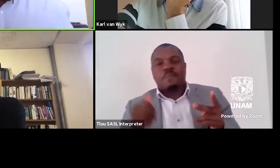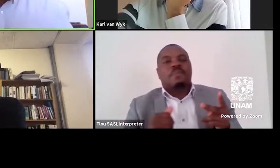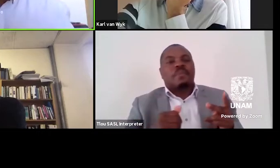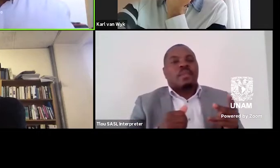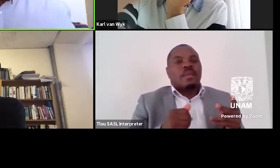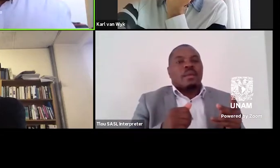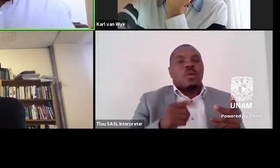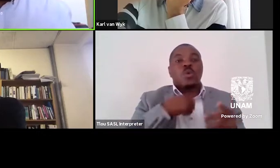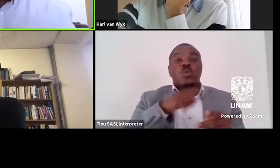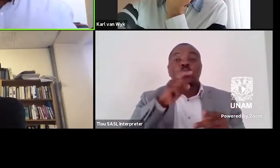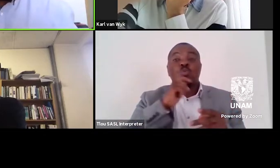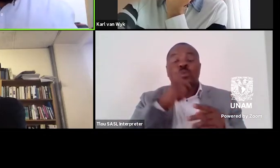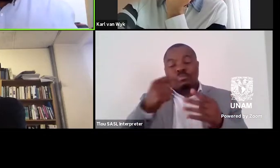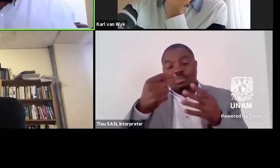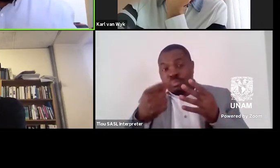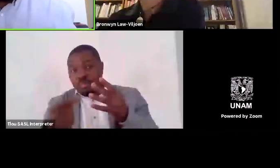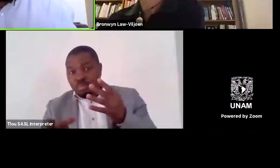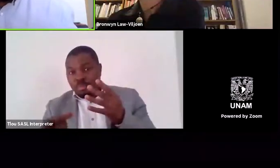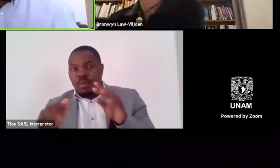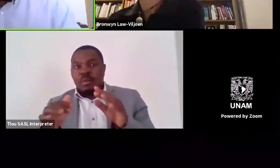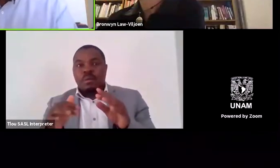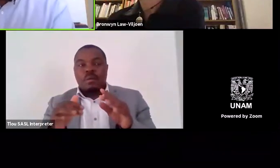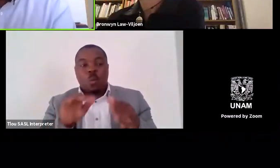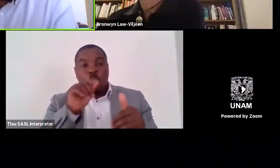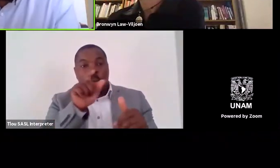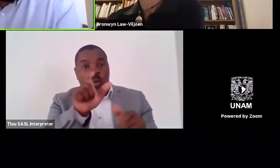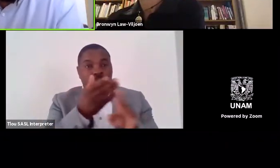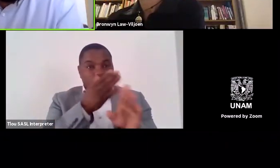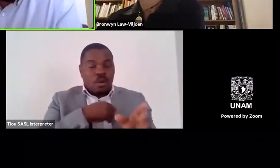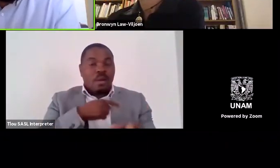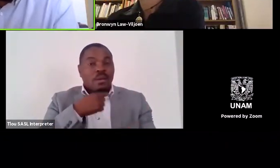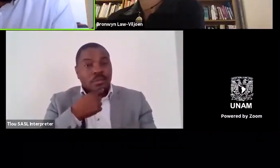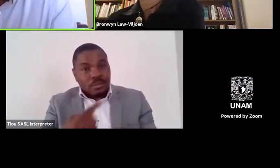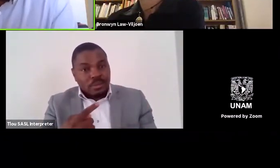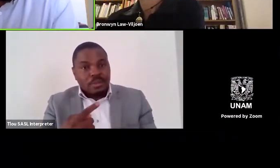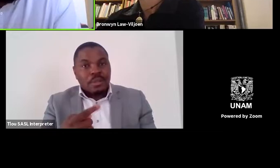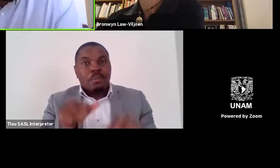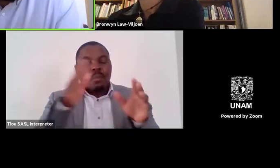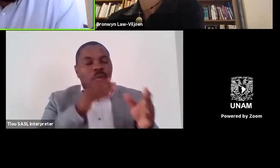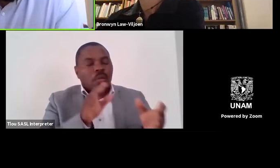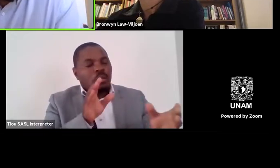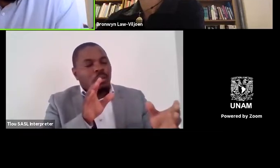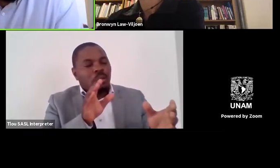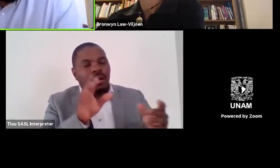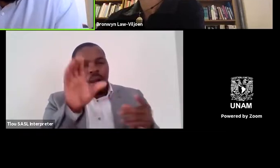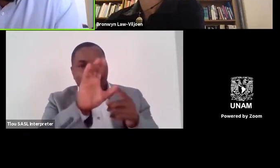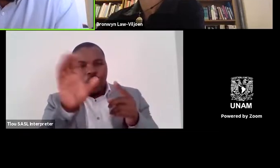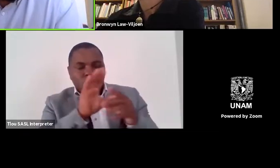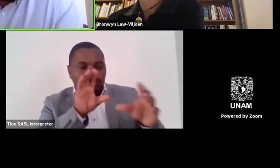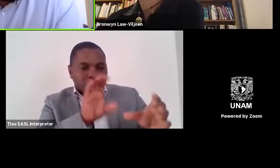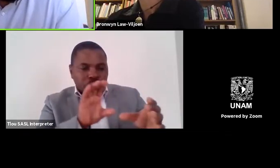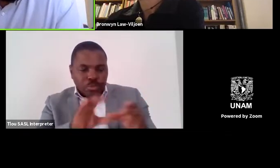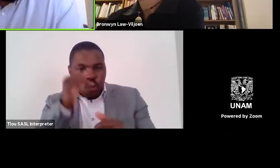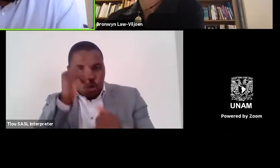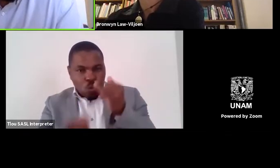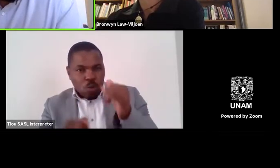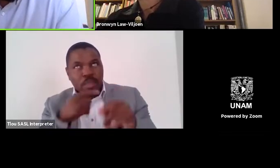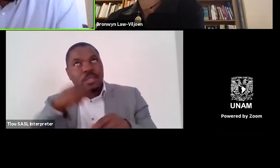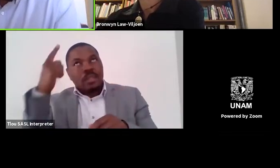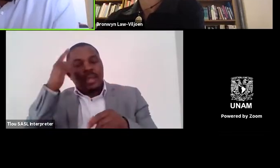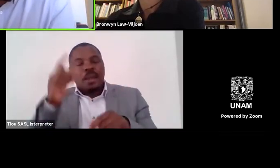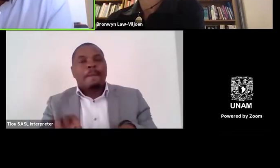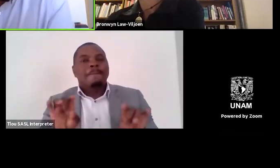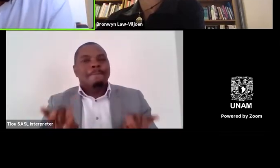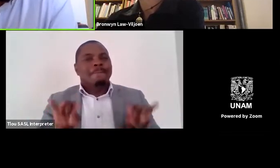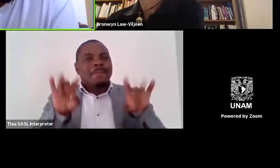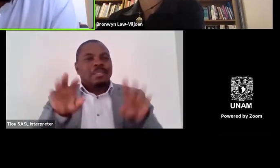of these elements, the works I mentioned before have often been wrongly categorized as magical realism. In the